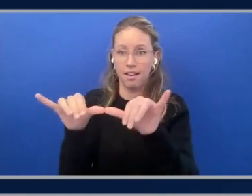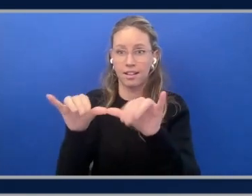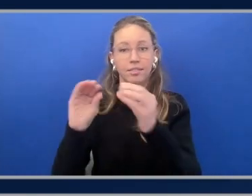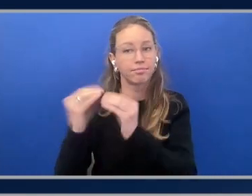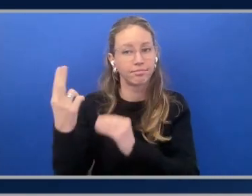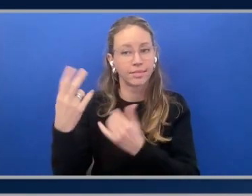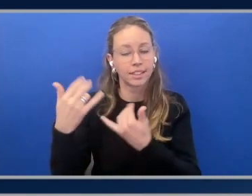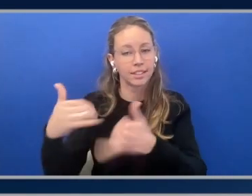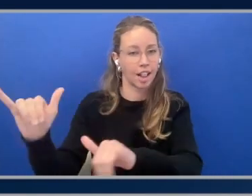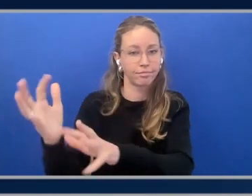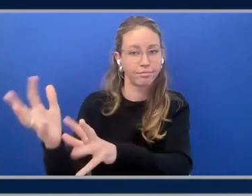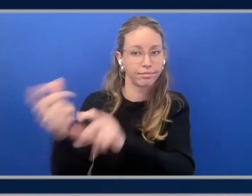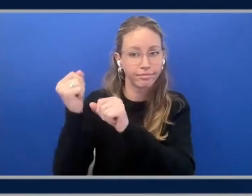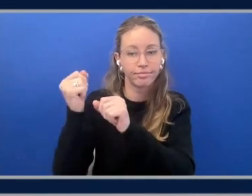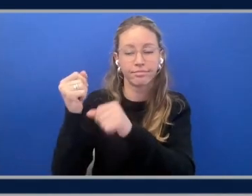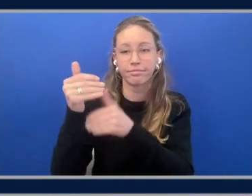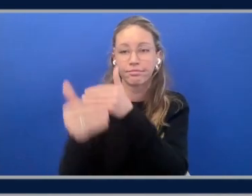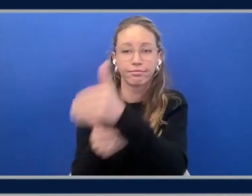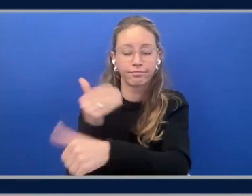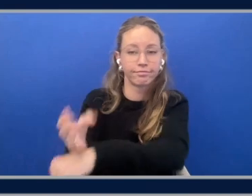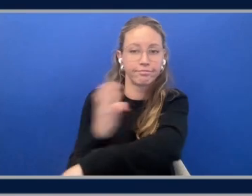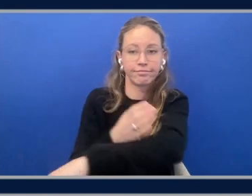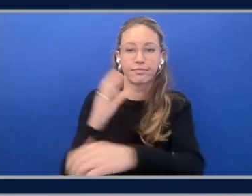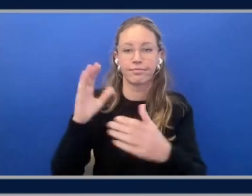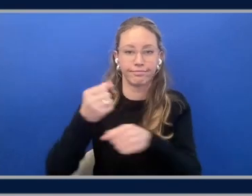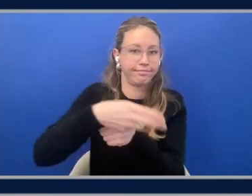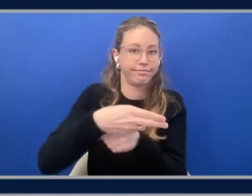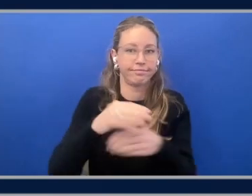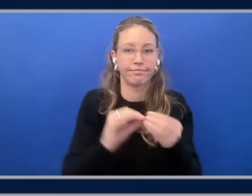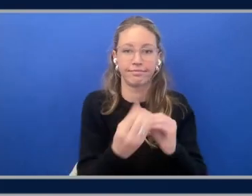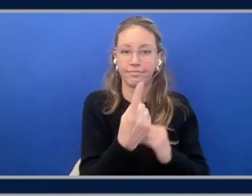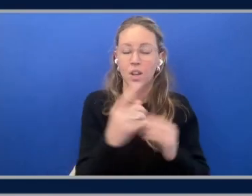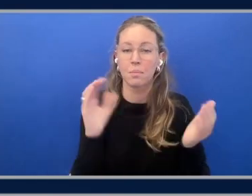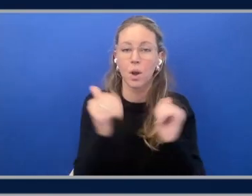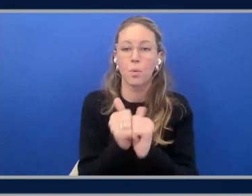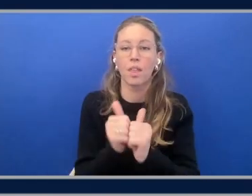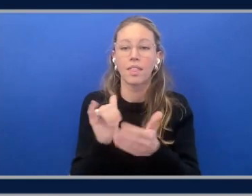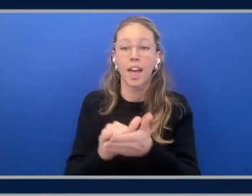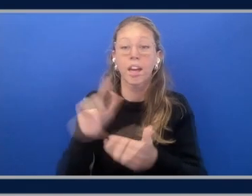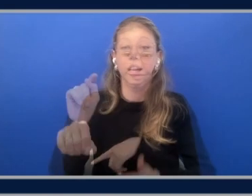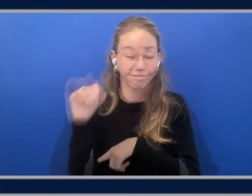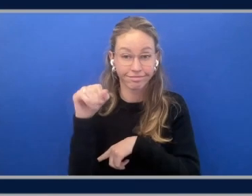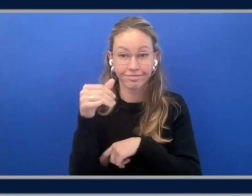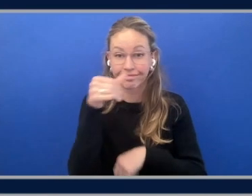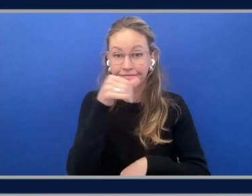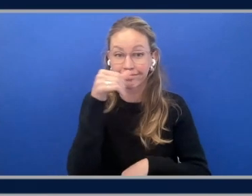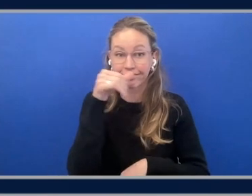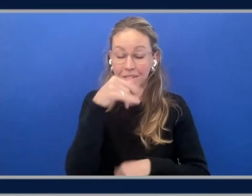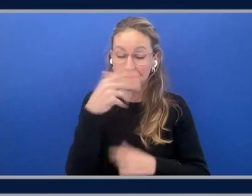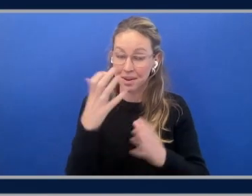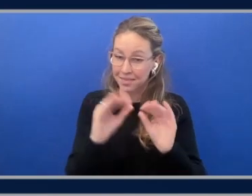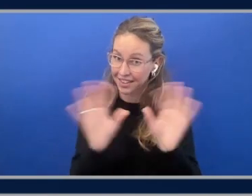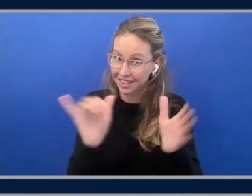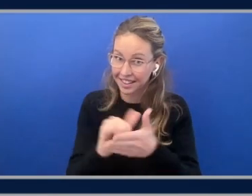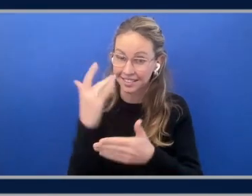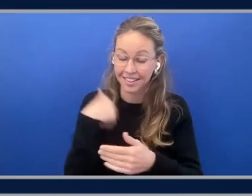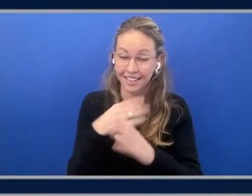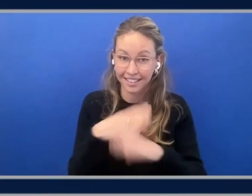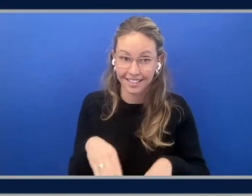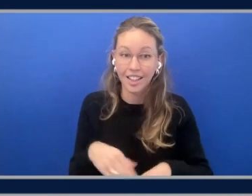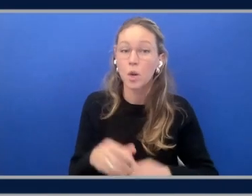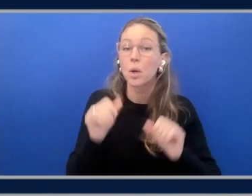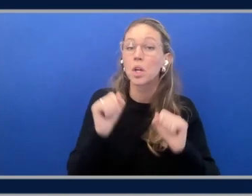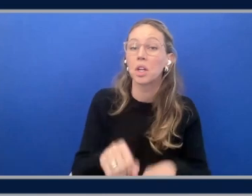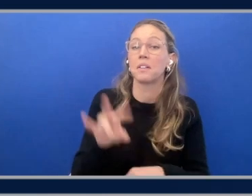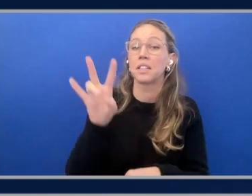vastly outperforming Tranium 1 in terms of the token generation here. Yeah, and I mean, we could have gone with 70-billion